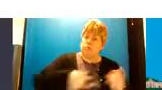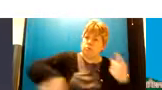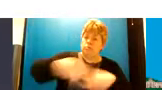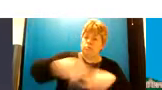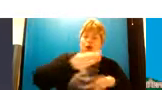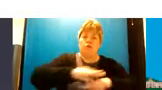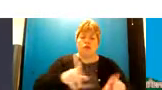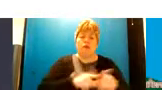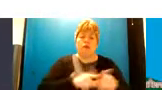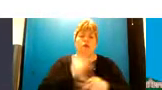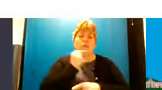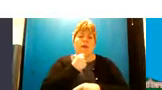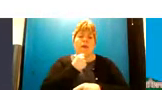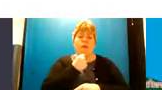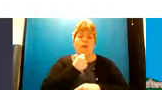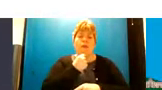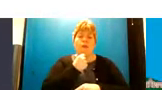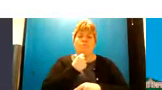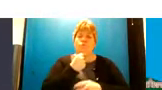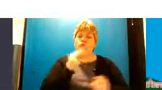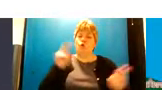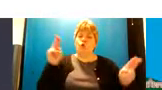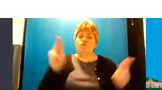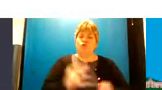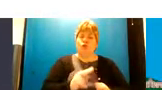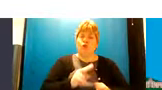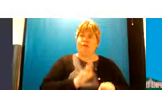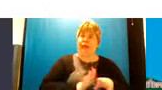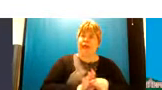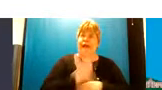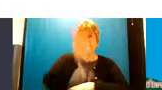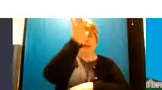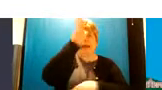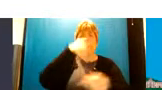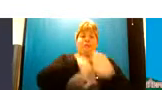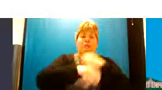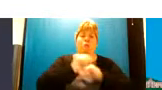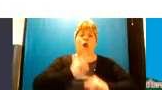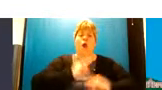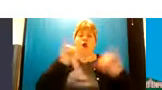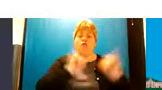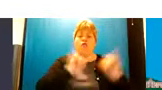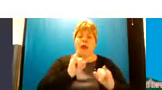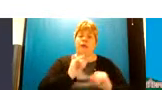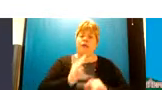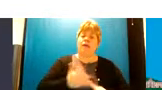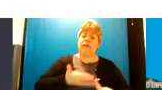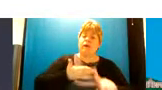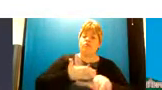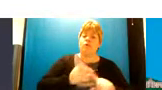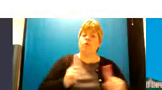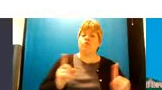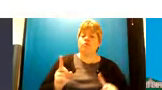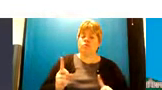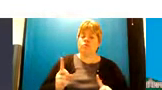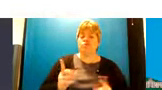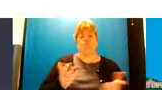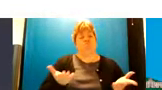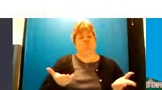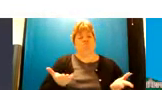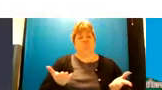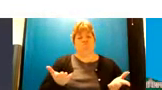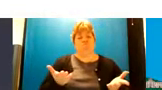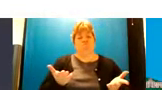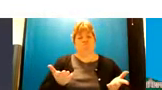people to um reduce escalation in into crisis and the approach that we're looking at is very much